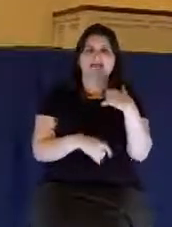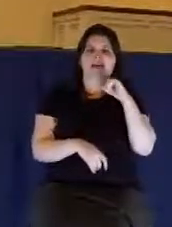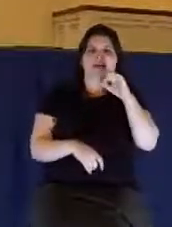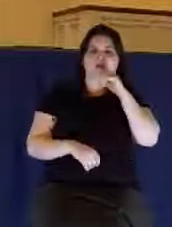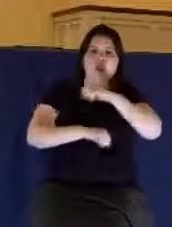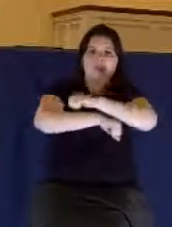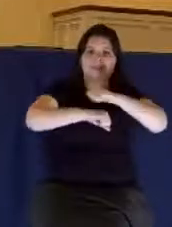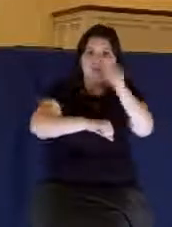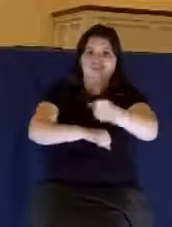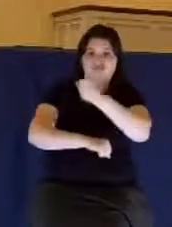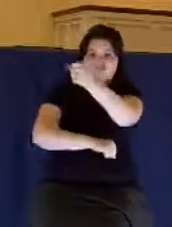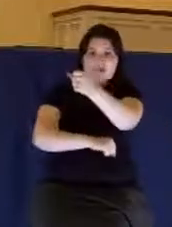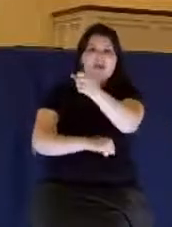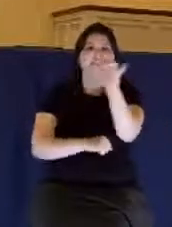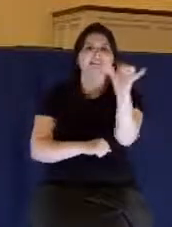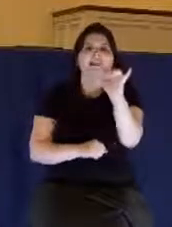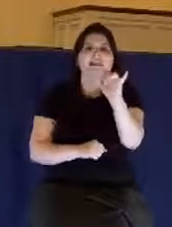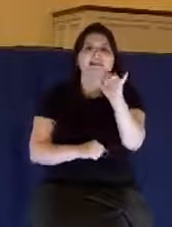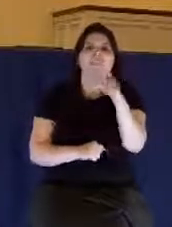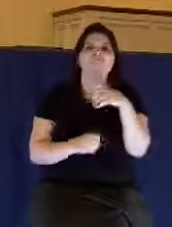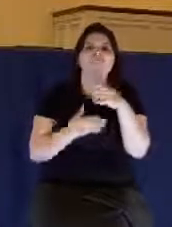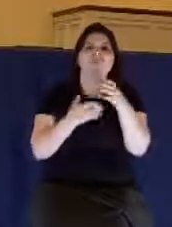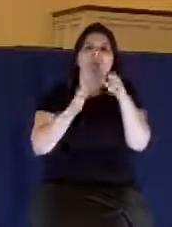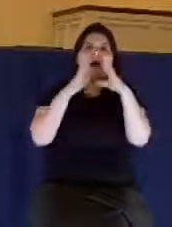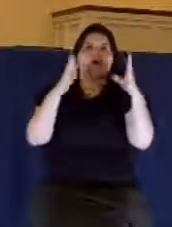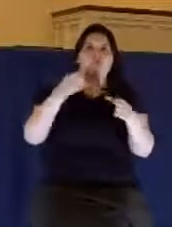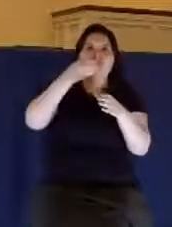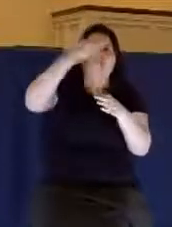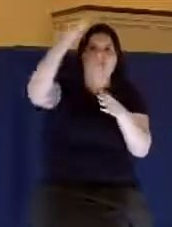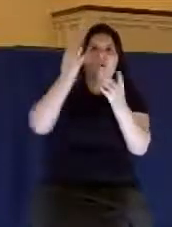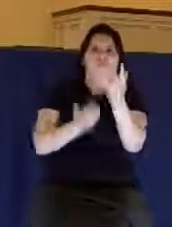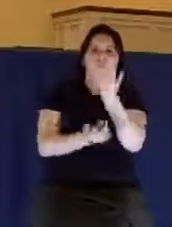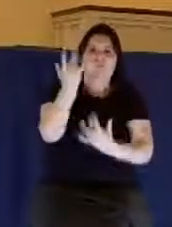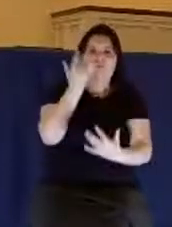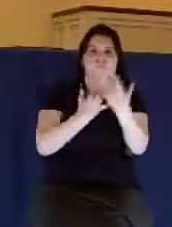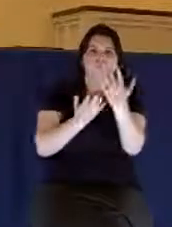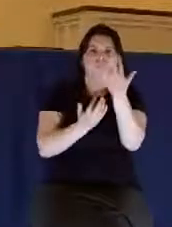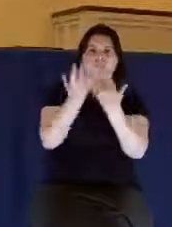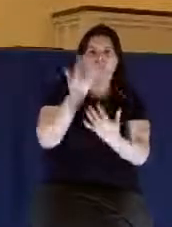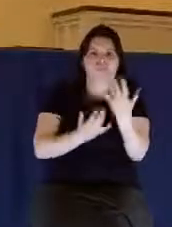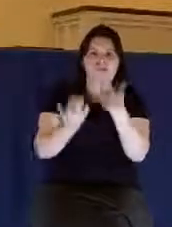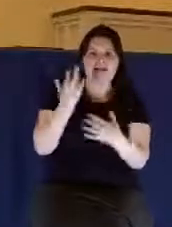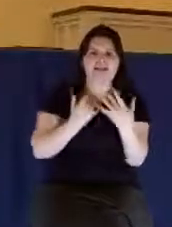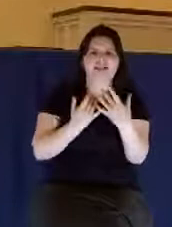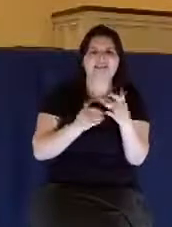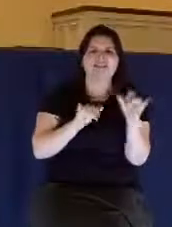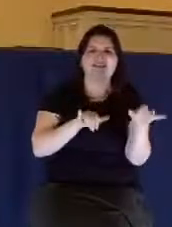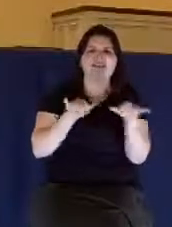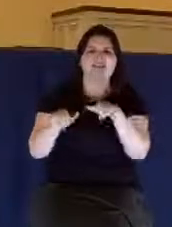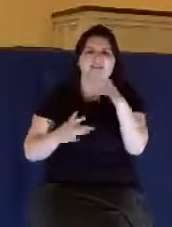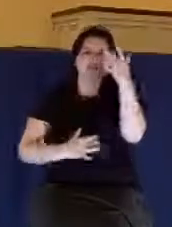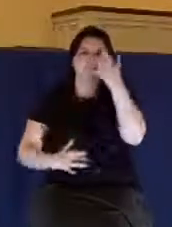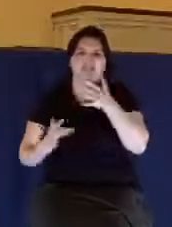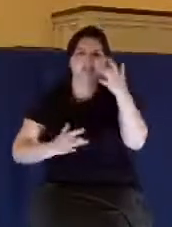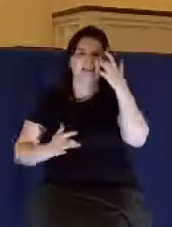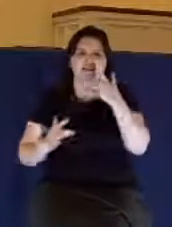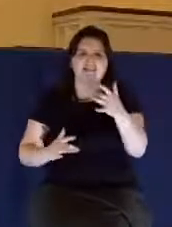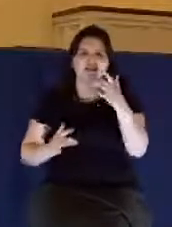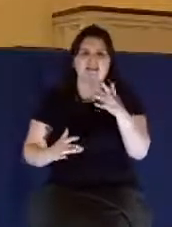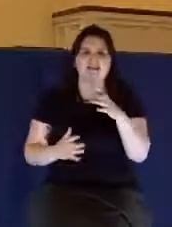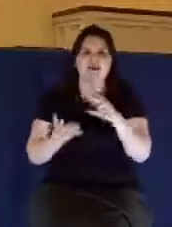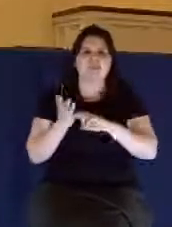see it, yet it burns. Inward desire is kind of like a fire inside of you. He compares it to an inward disease that will eventually break out.